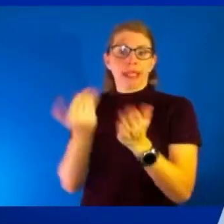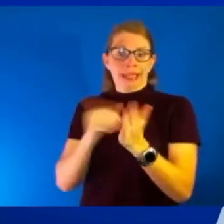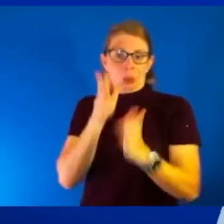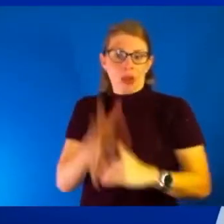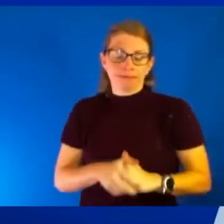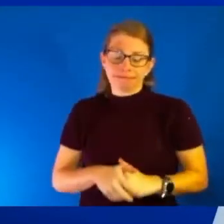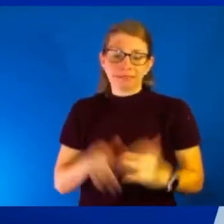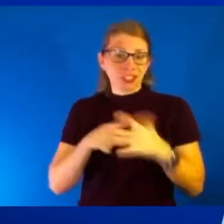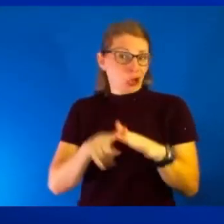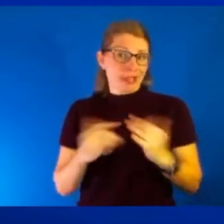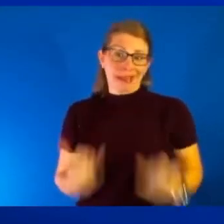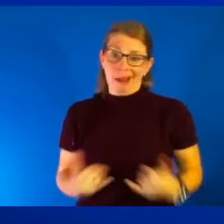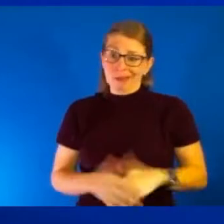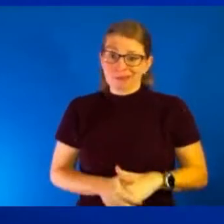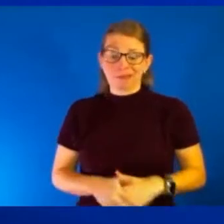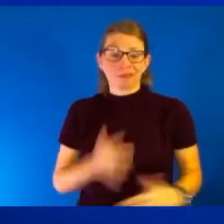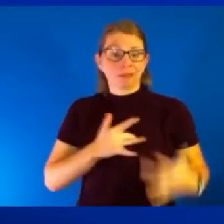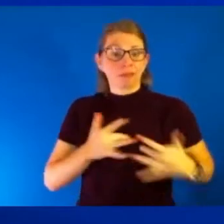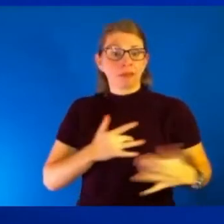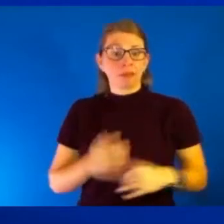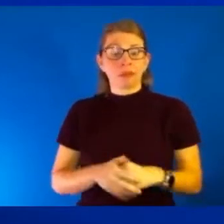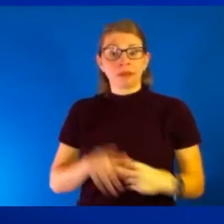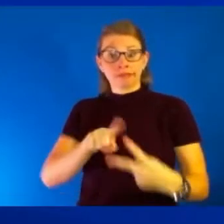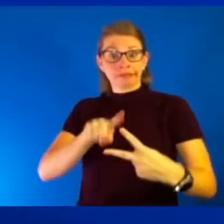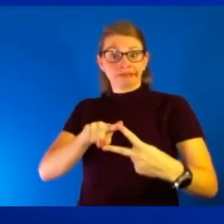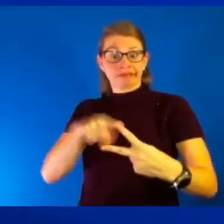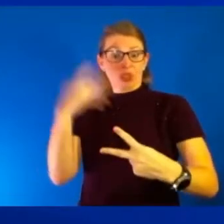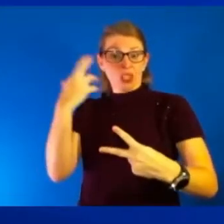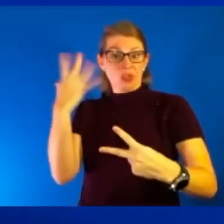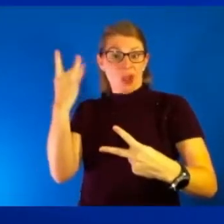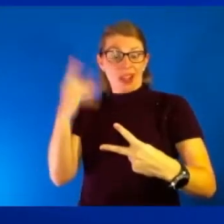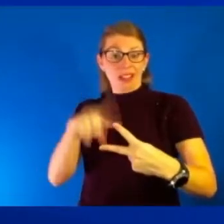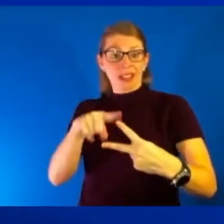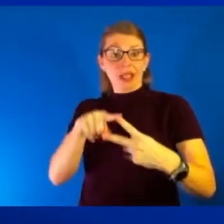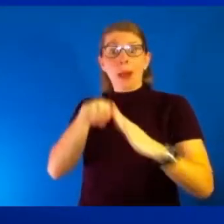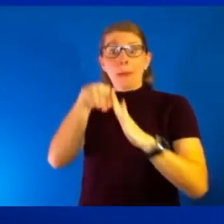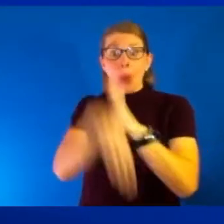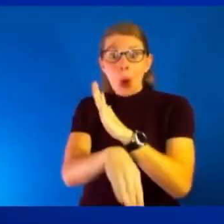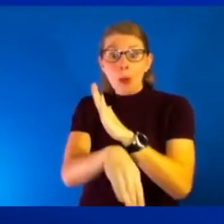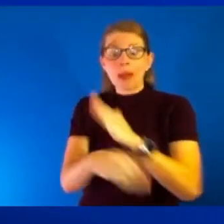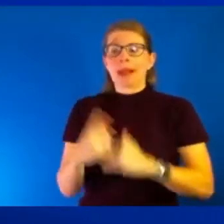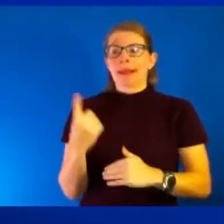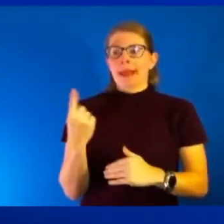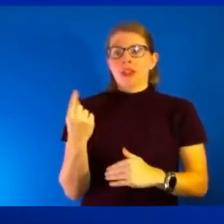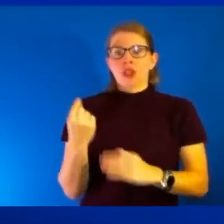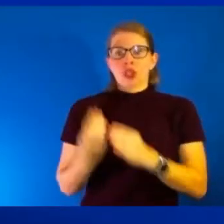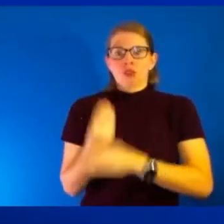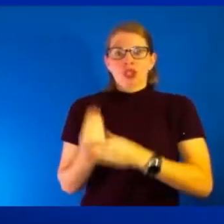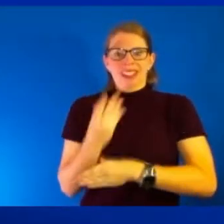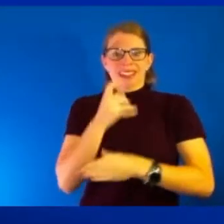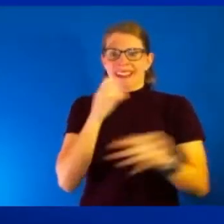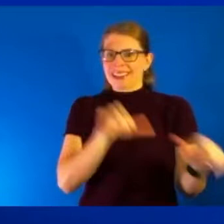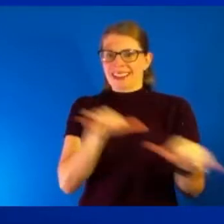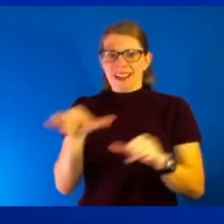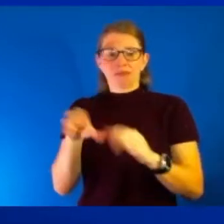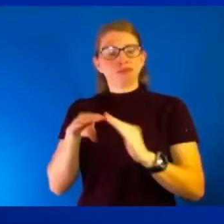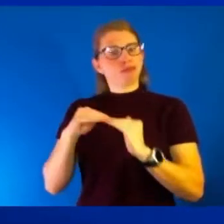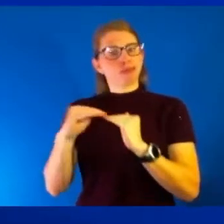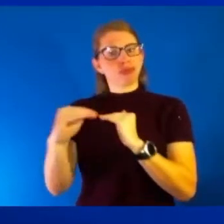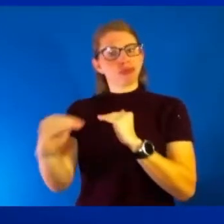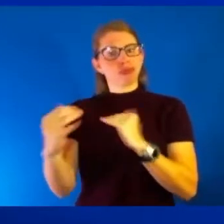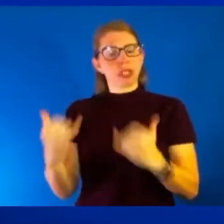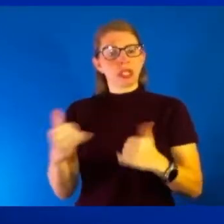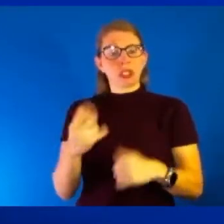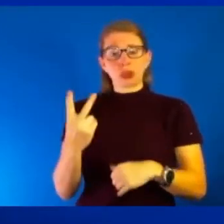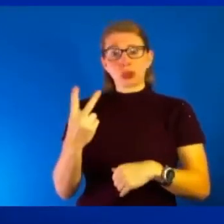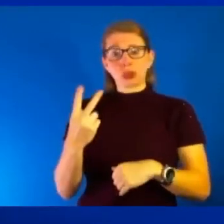concerned, you know, two things. A, the dip didn't go as low as it did last spring when we got down to two or three patients a day, which was, you know, that was that was picnic